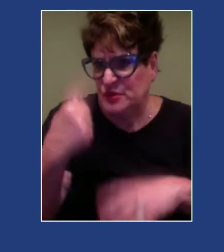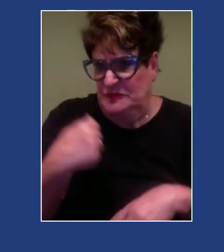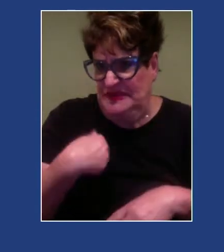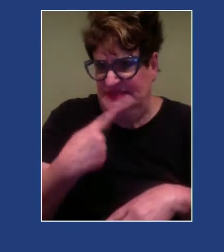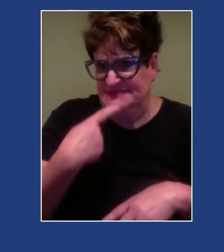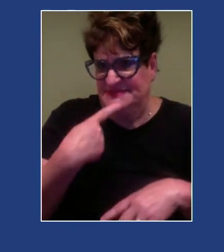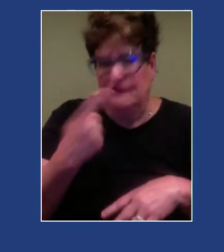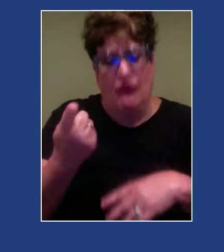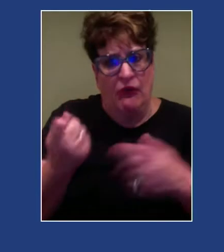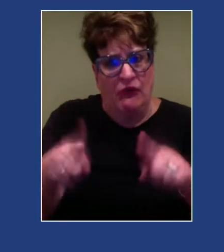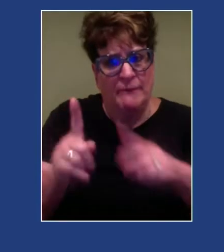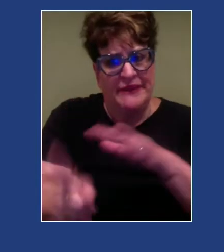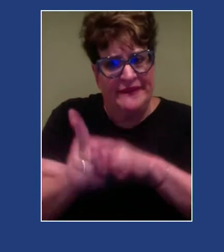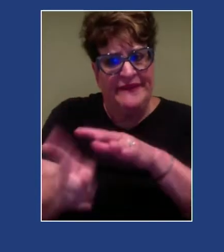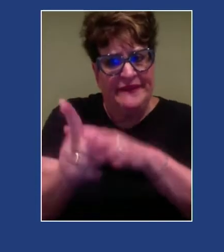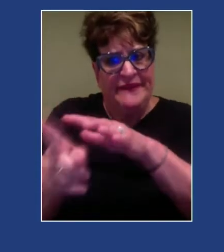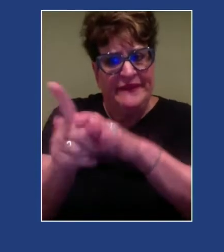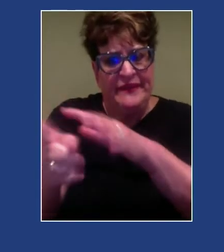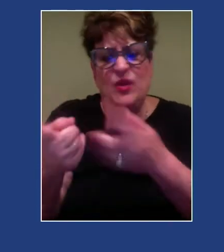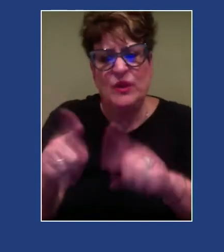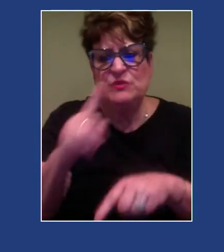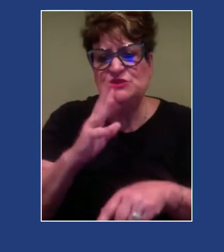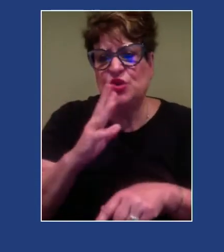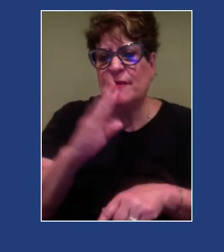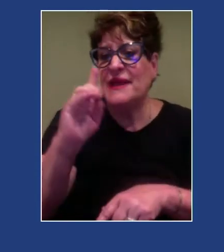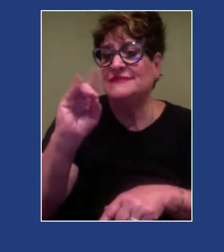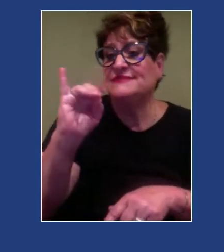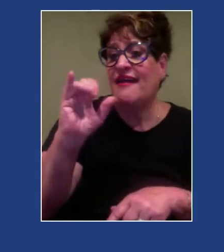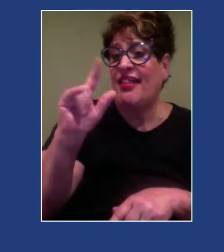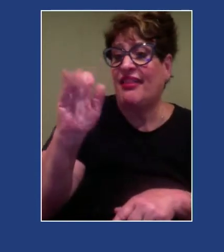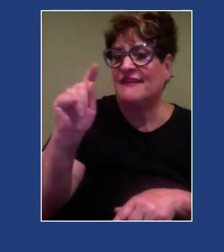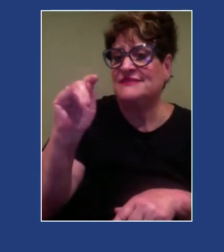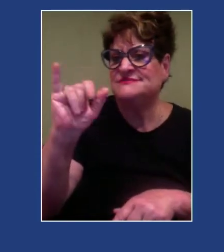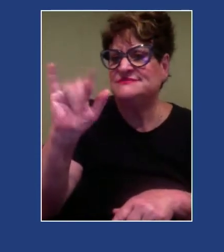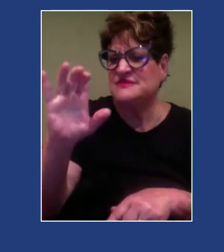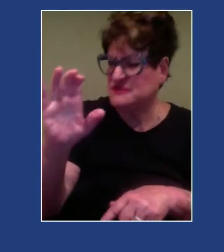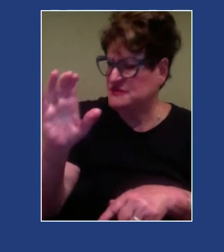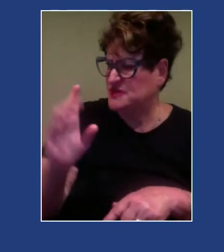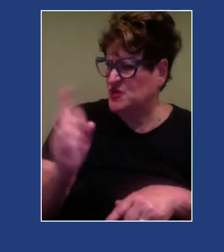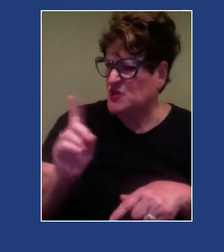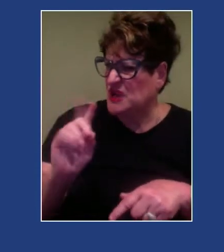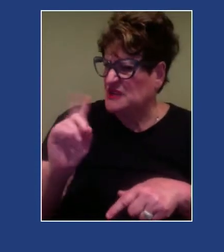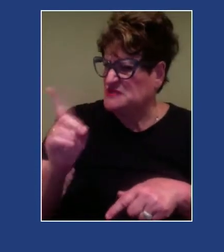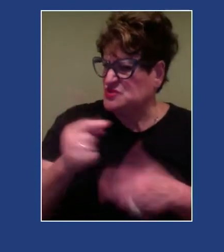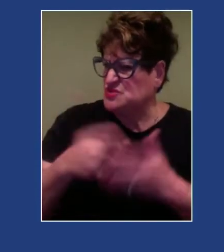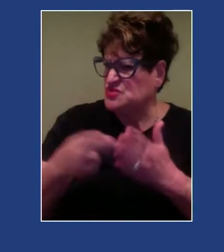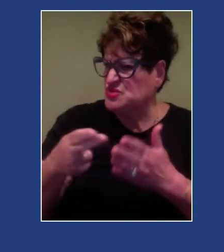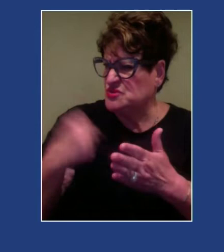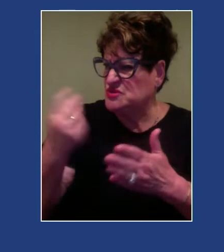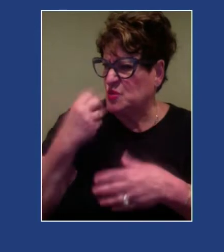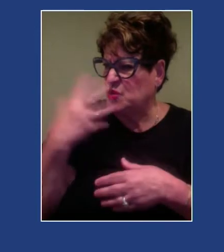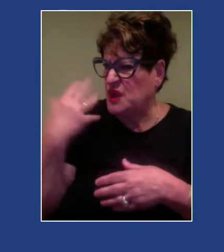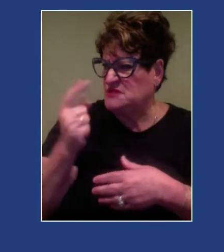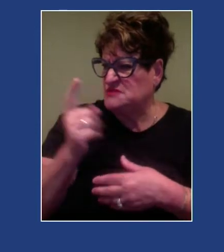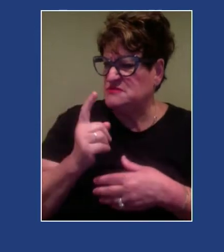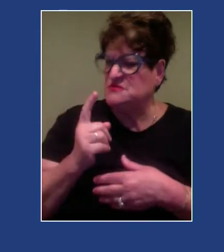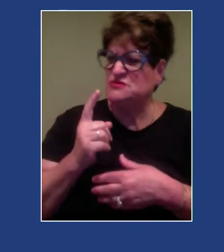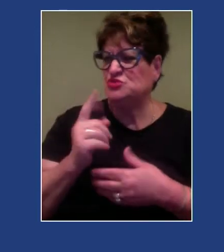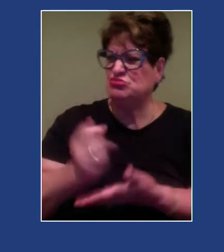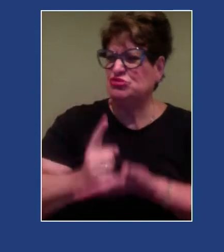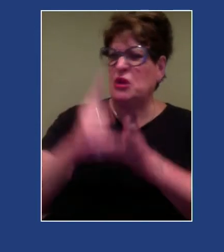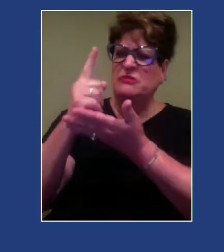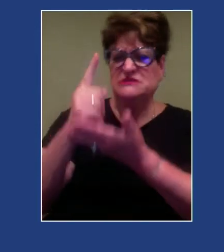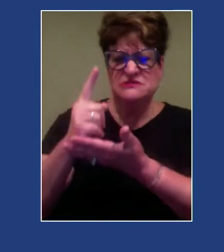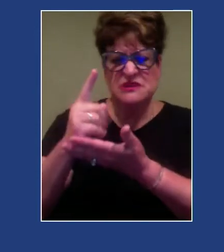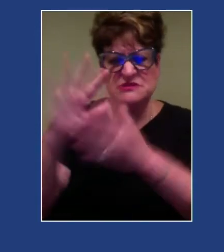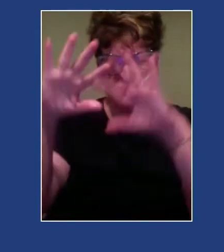often is when we're talking about dialectics, where is the truth in a white supremacist framework? Like, can you please,